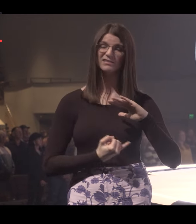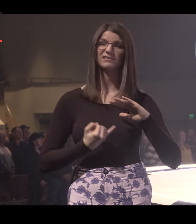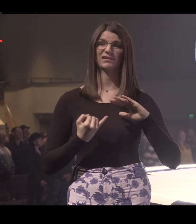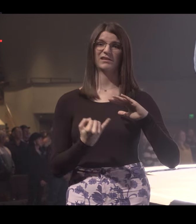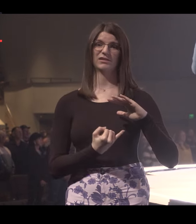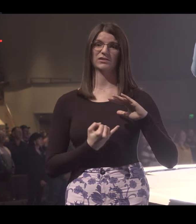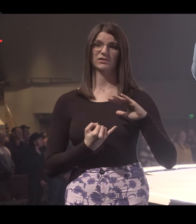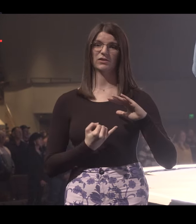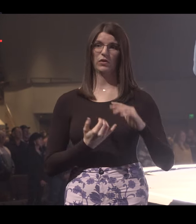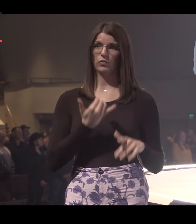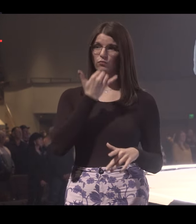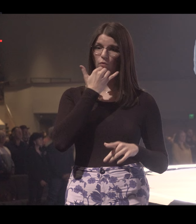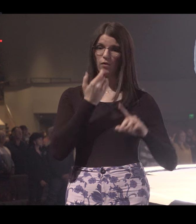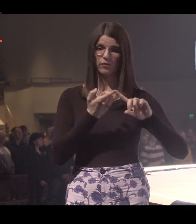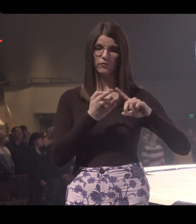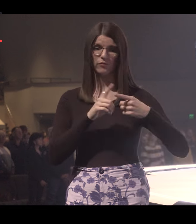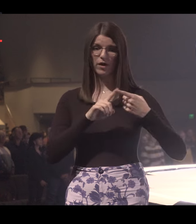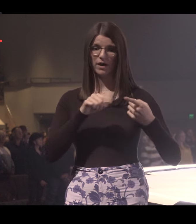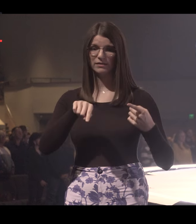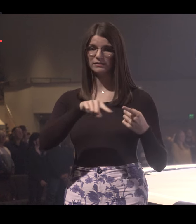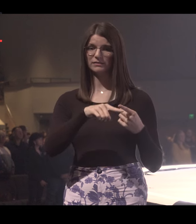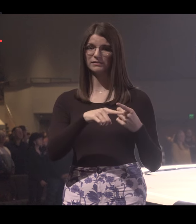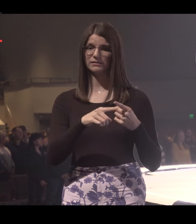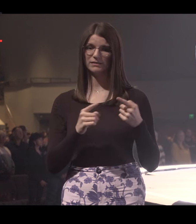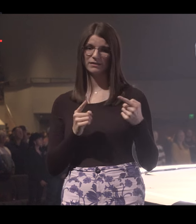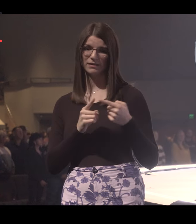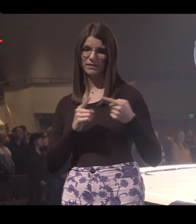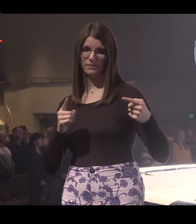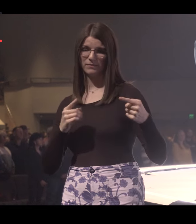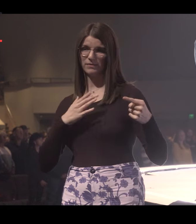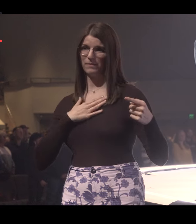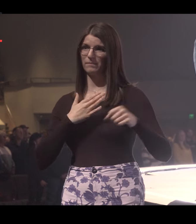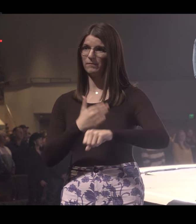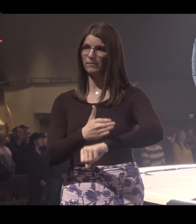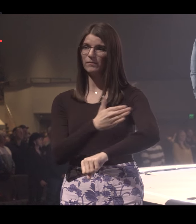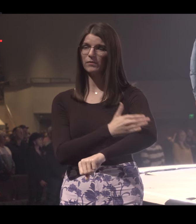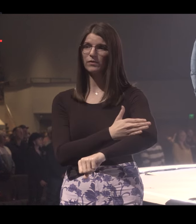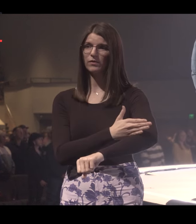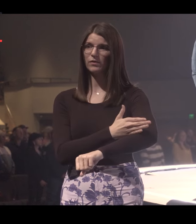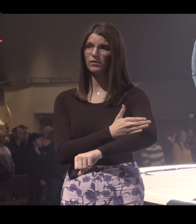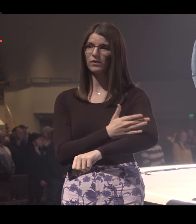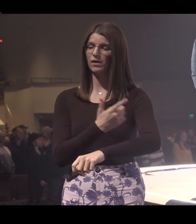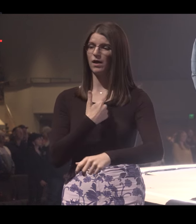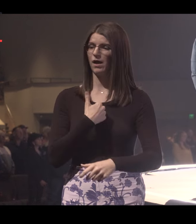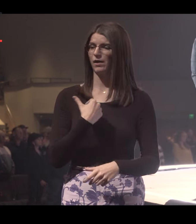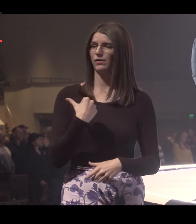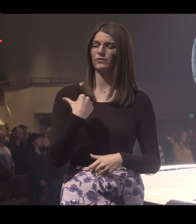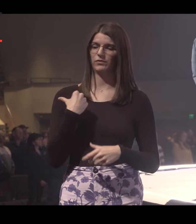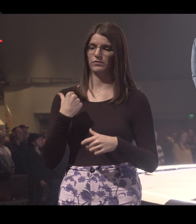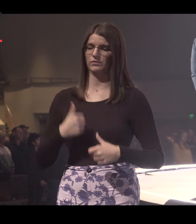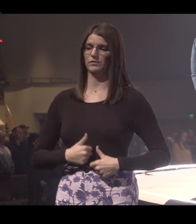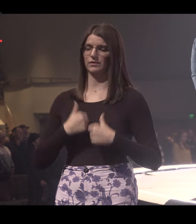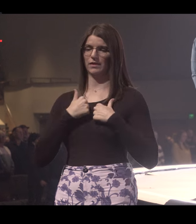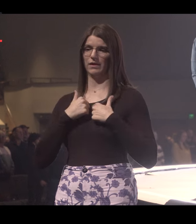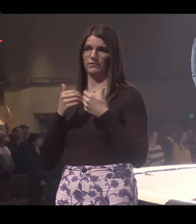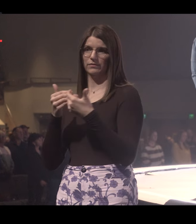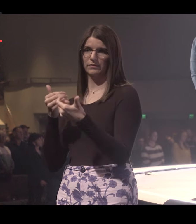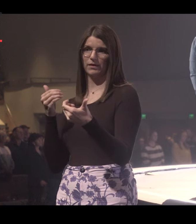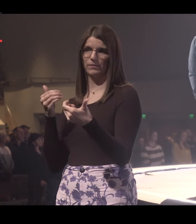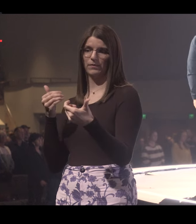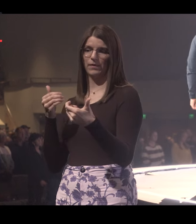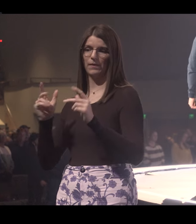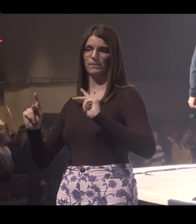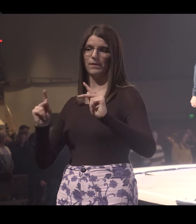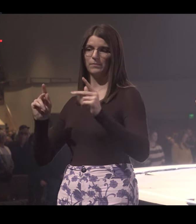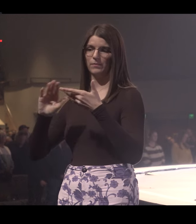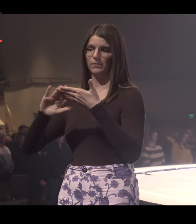isolation, or even the wrong friends are the enemies of my growth. I refuse to do life apart